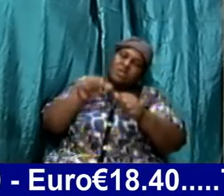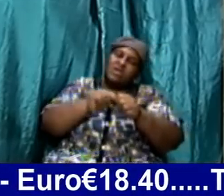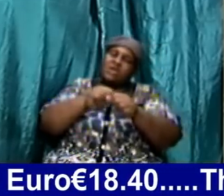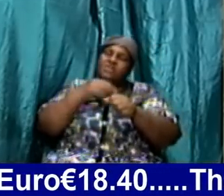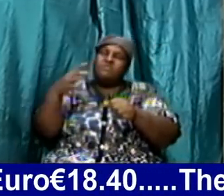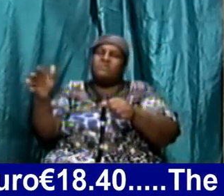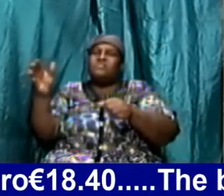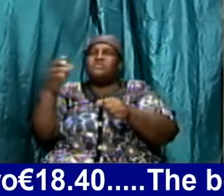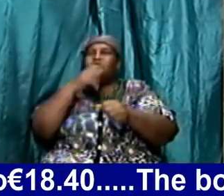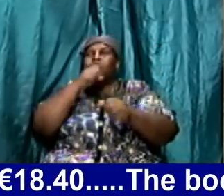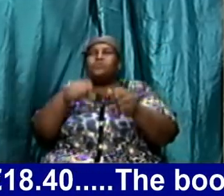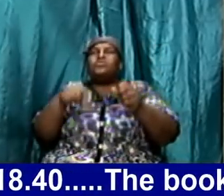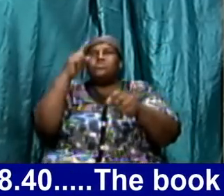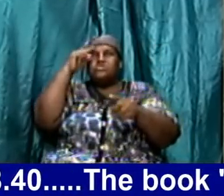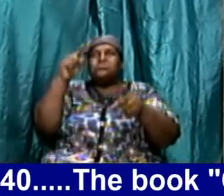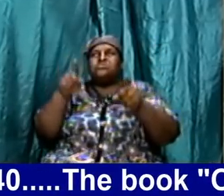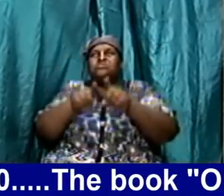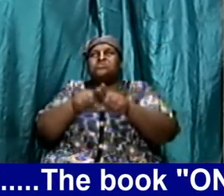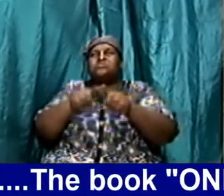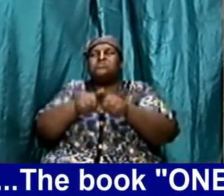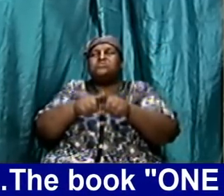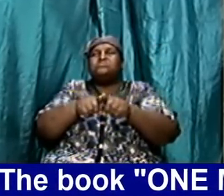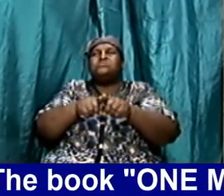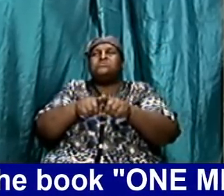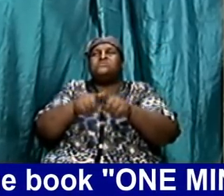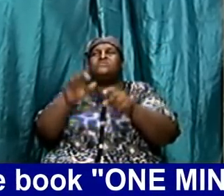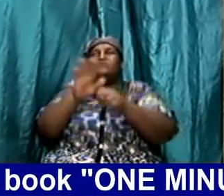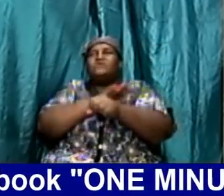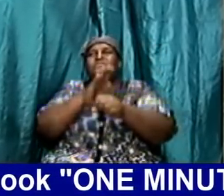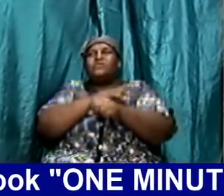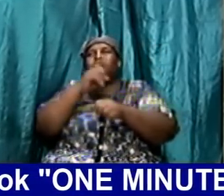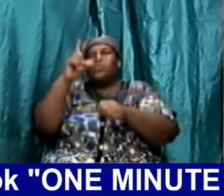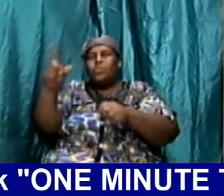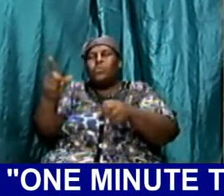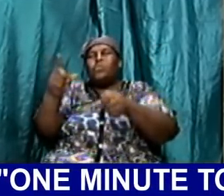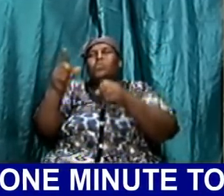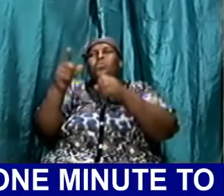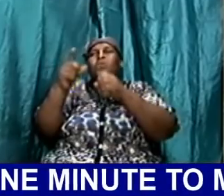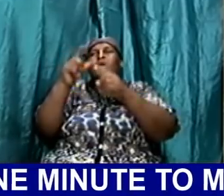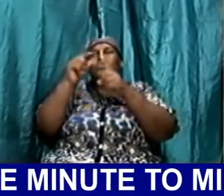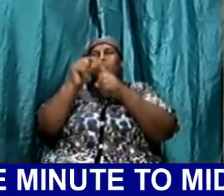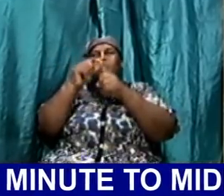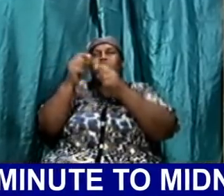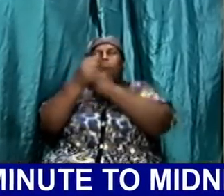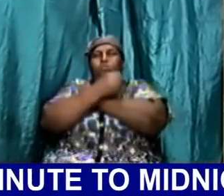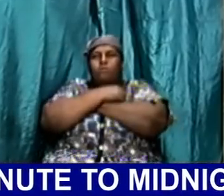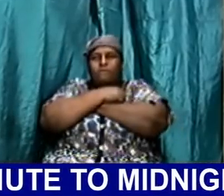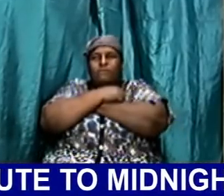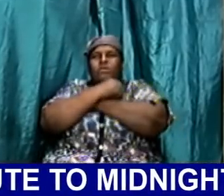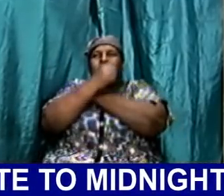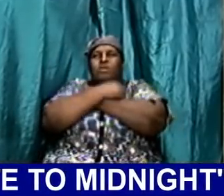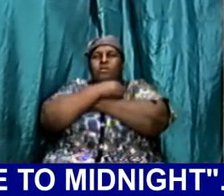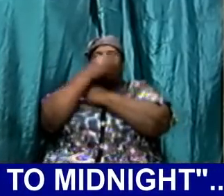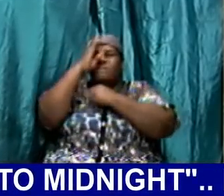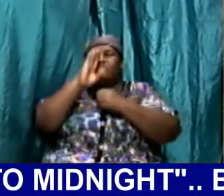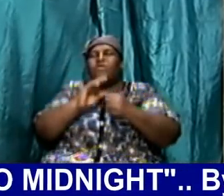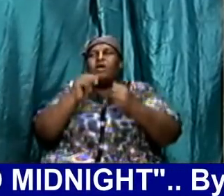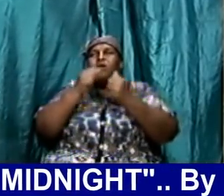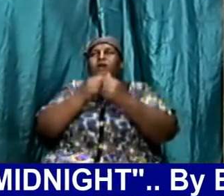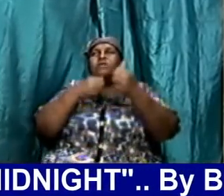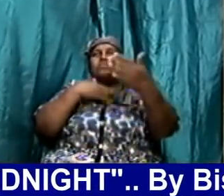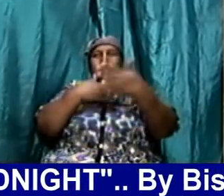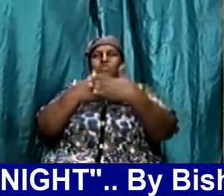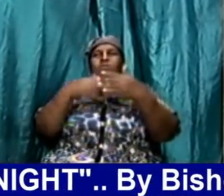in one word and that is love that we must love God with all our hearts and we must love our neighbors